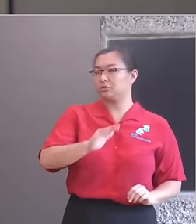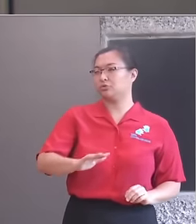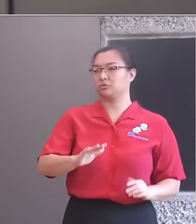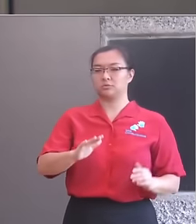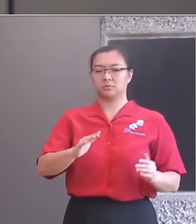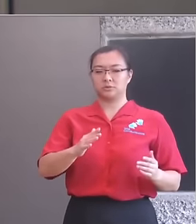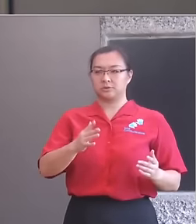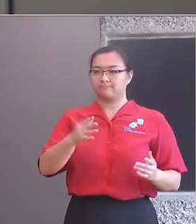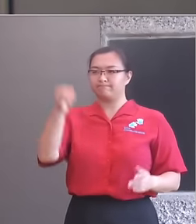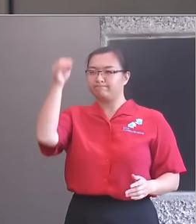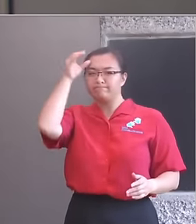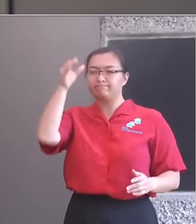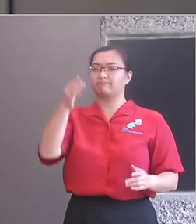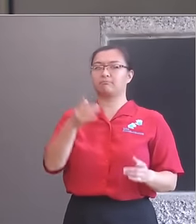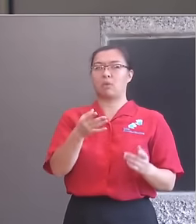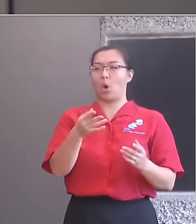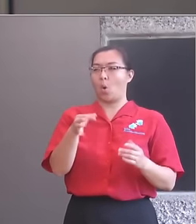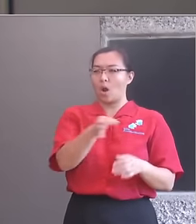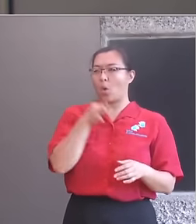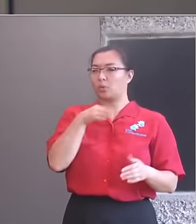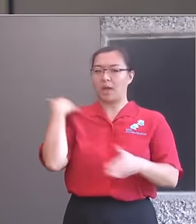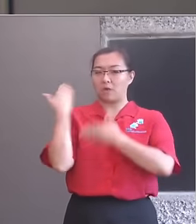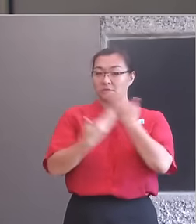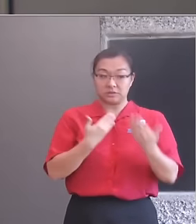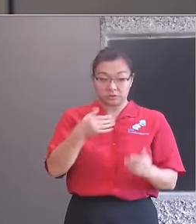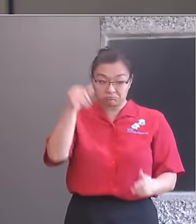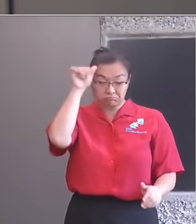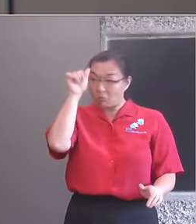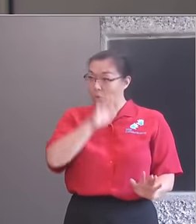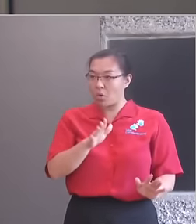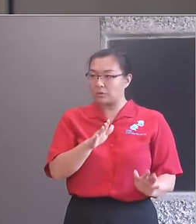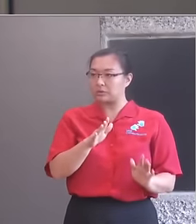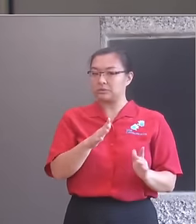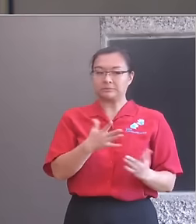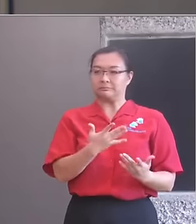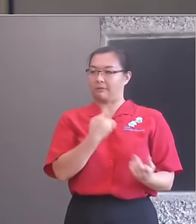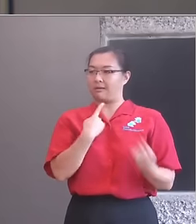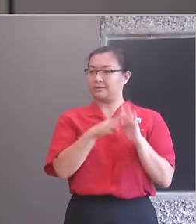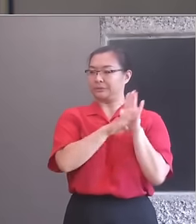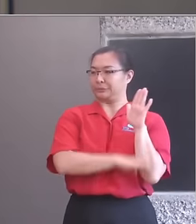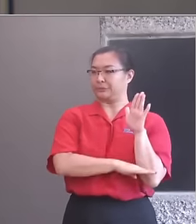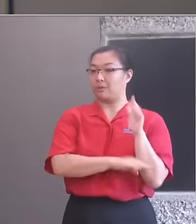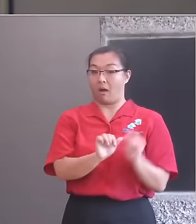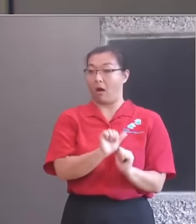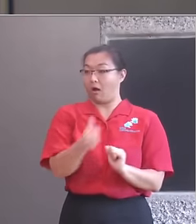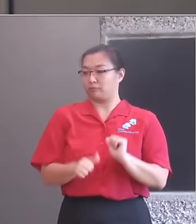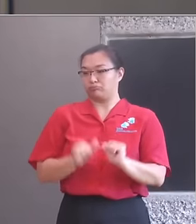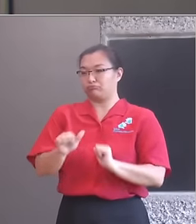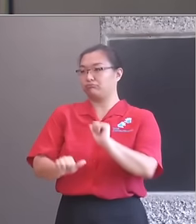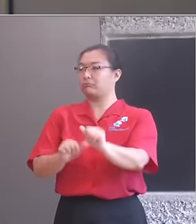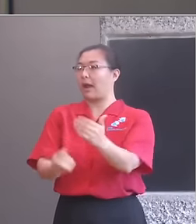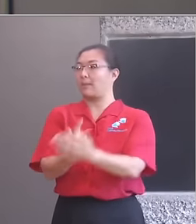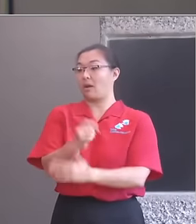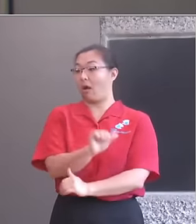to provide a coherent opportunity for film education from primary school through to the end of school.